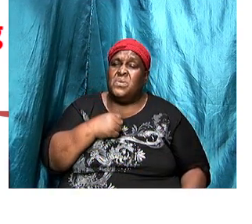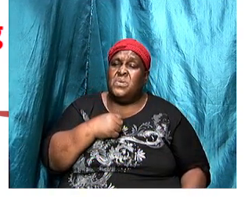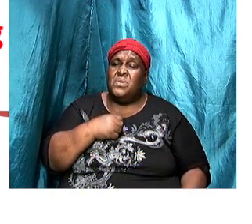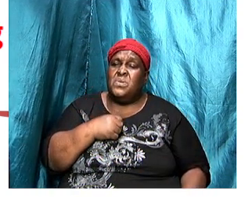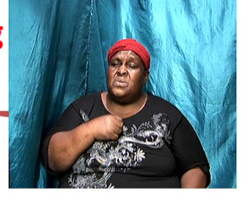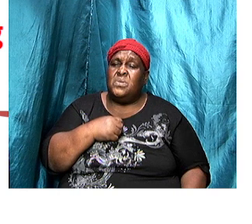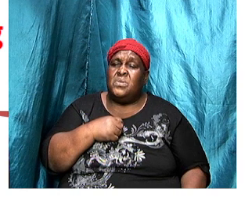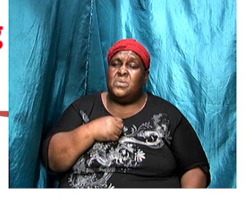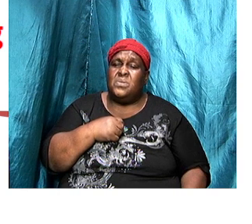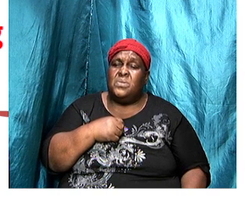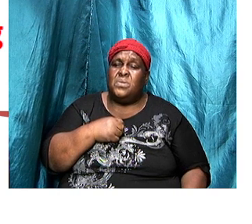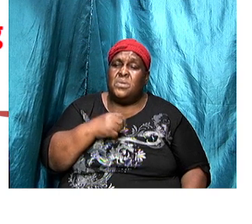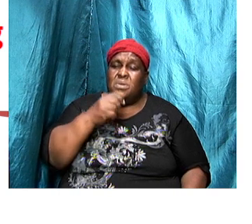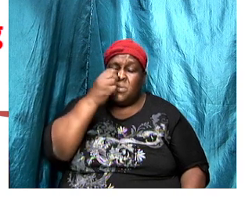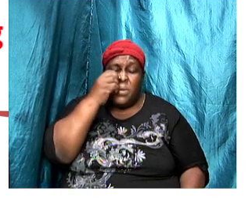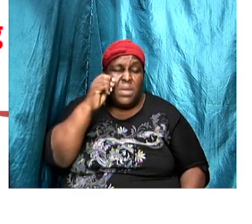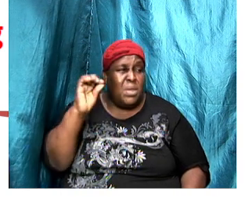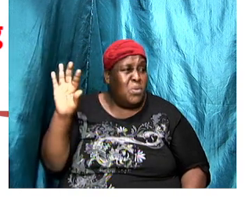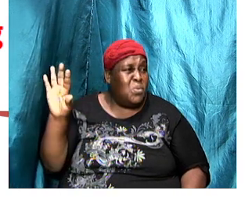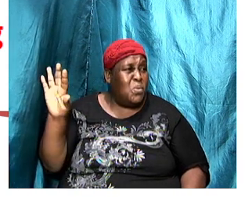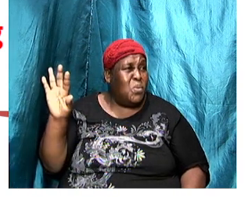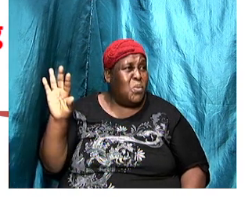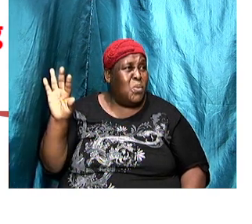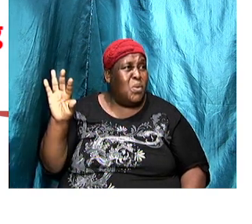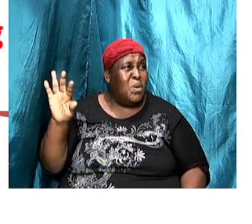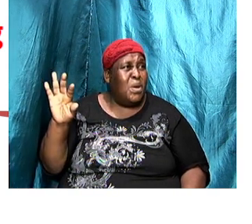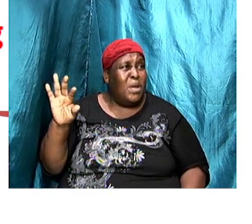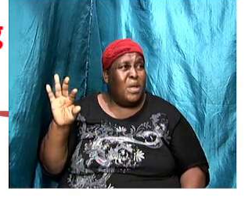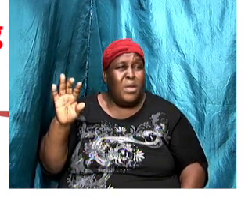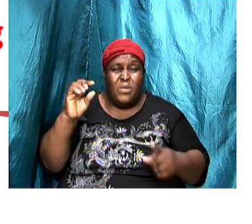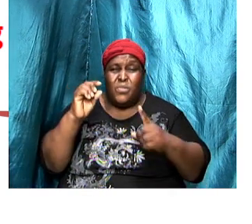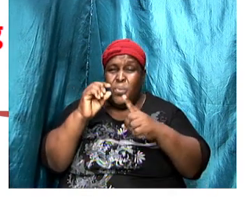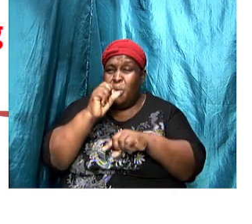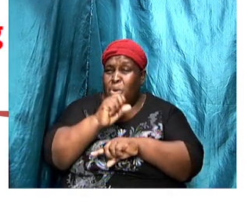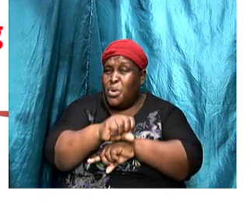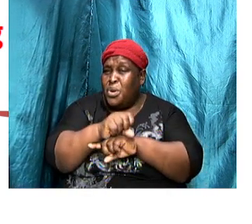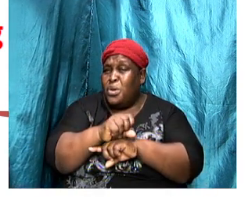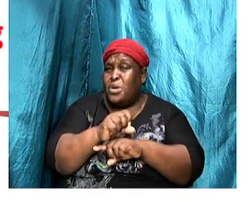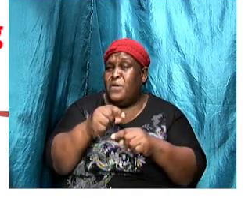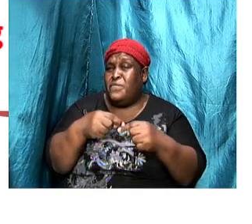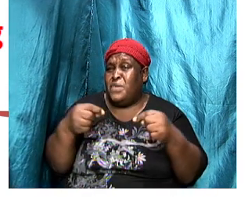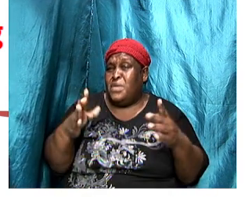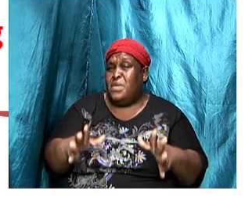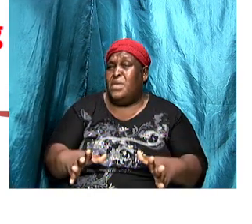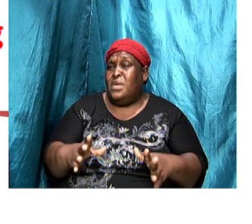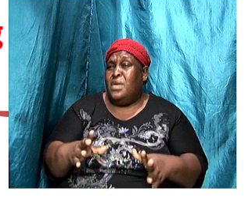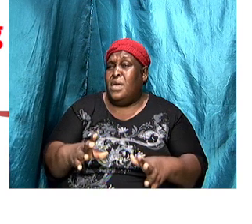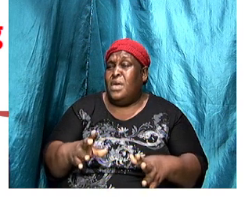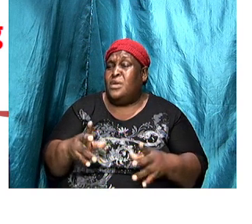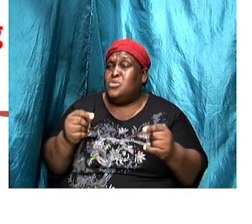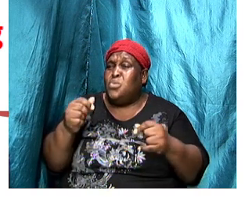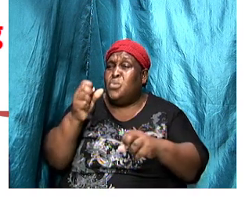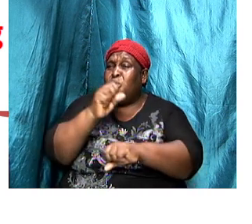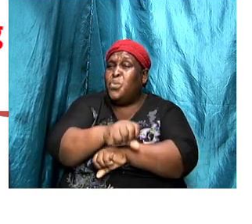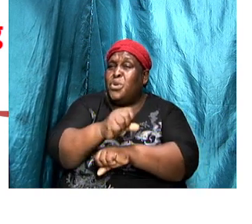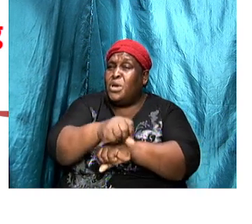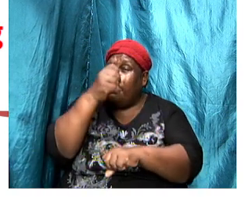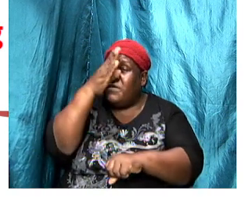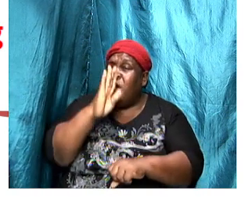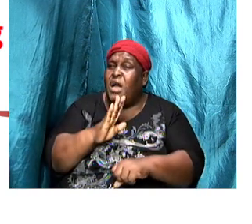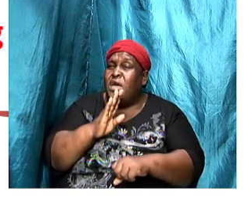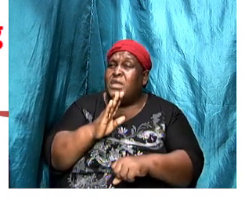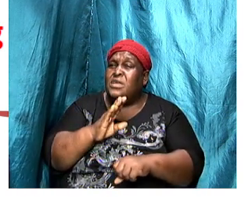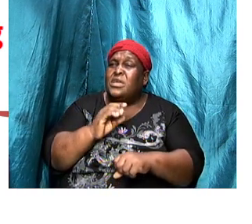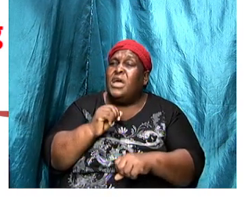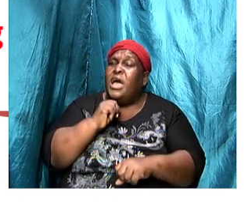it was good of them to have done the work for Jesus and not become weary and Jesus saw it and he